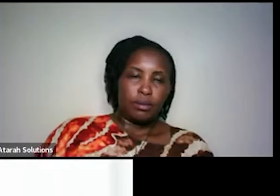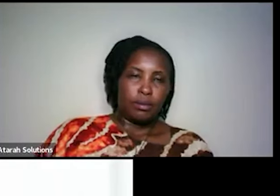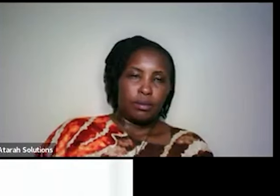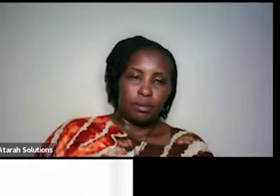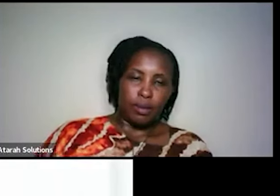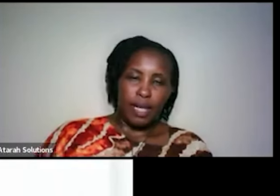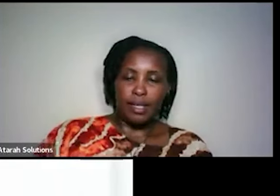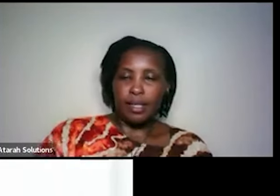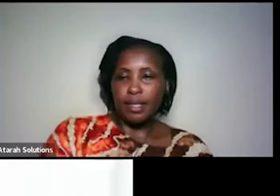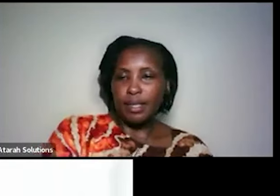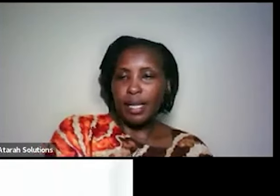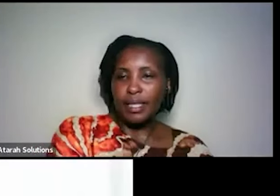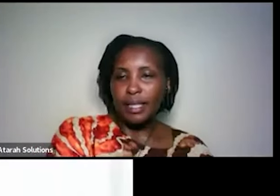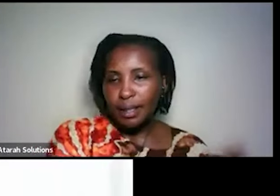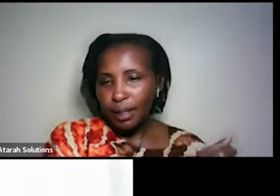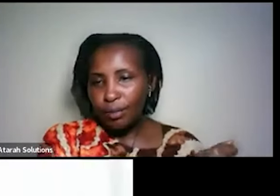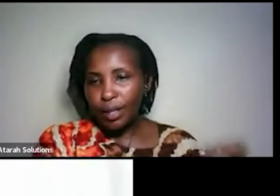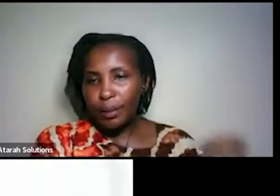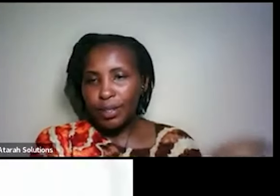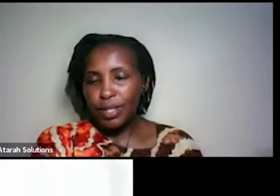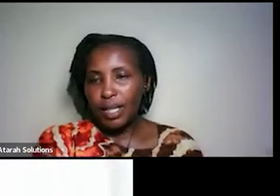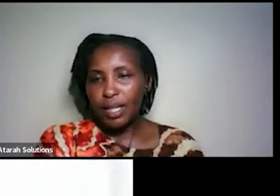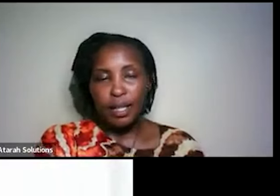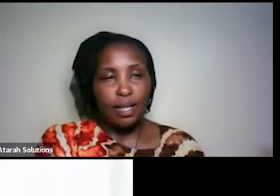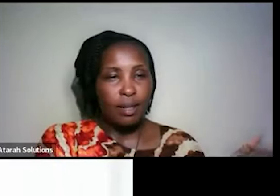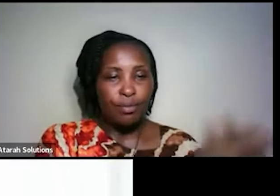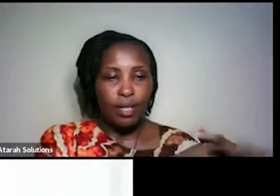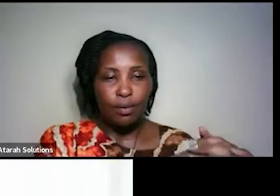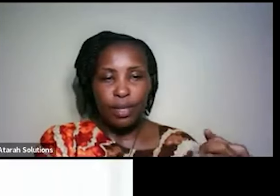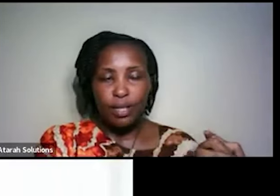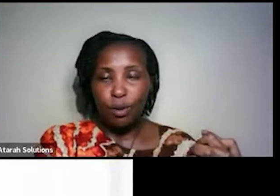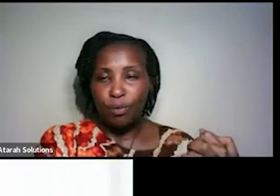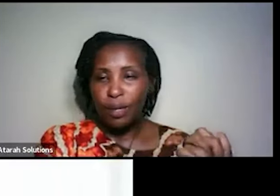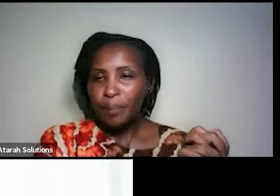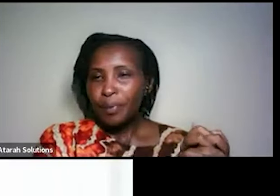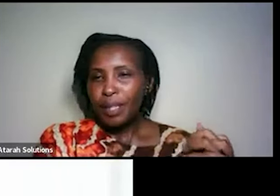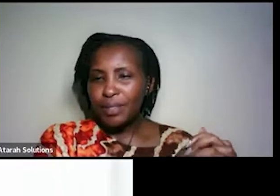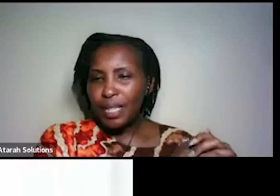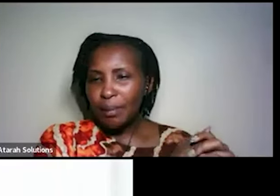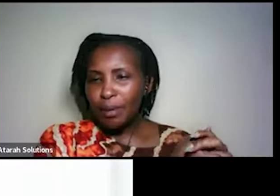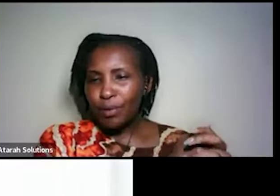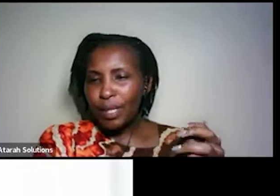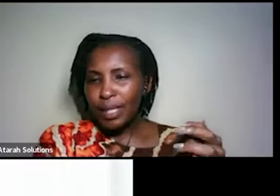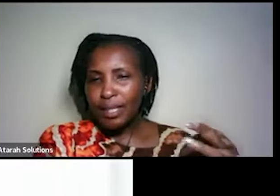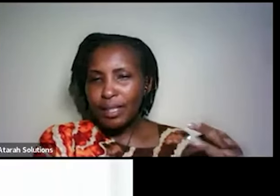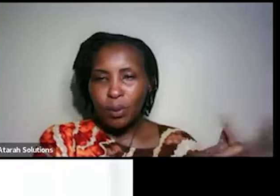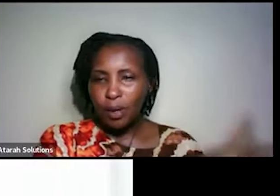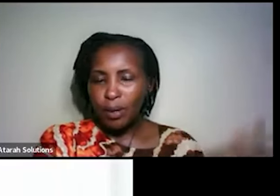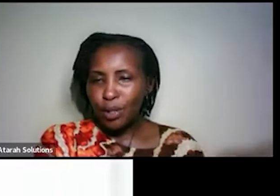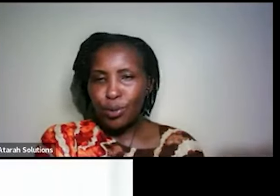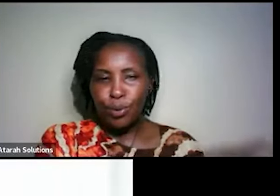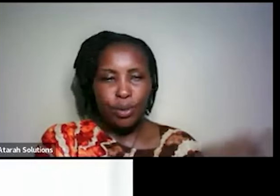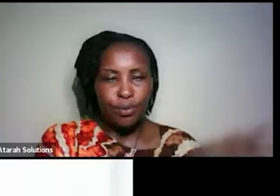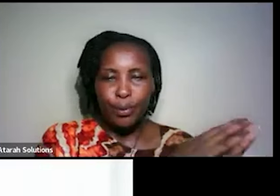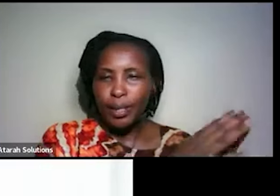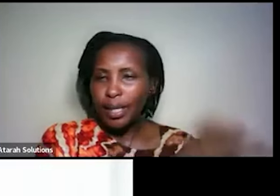excellent excellent thank you very much uh frank for that offer i've seen a number of ugandans so we're